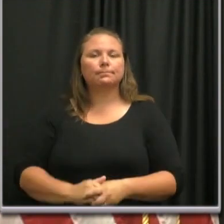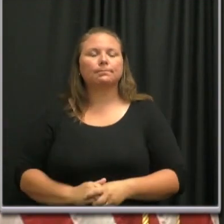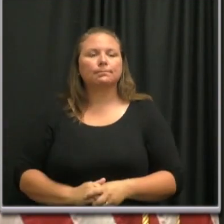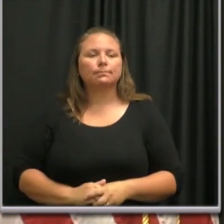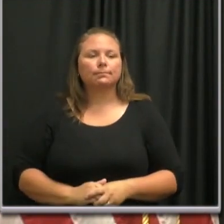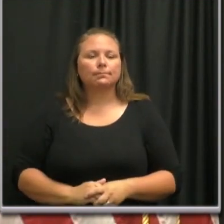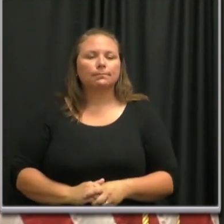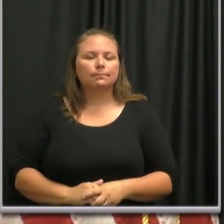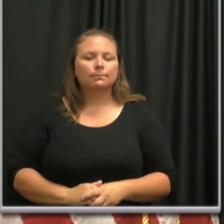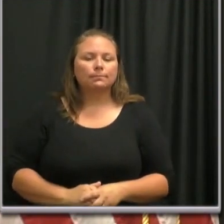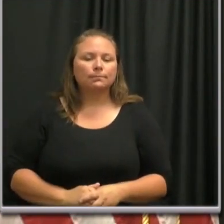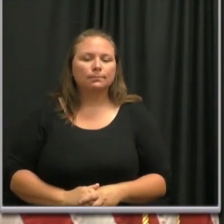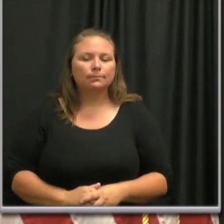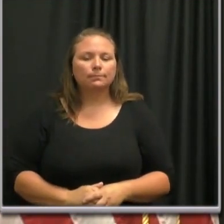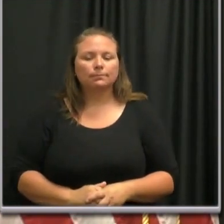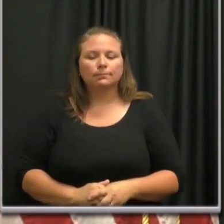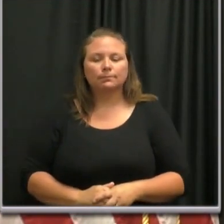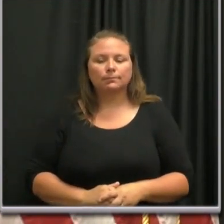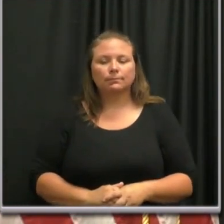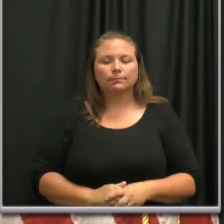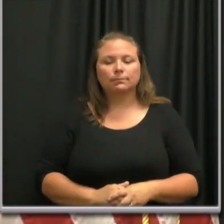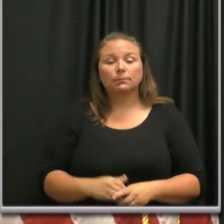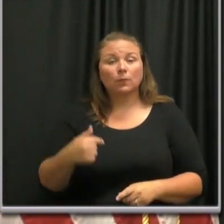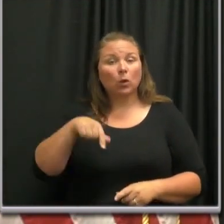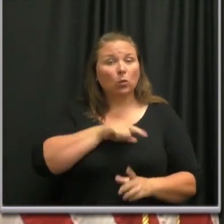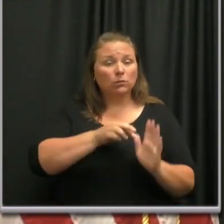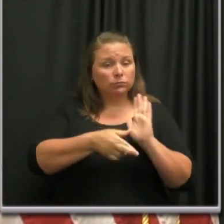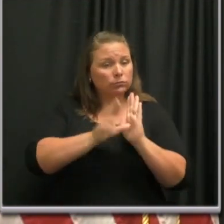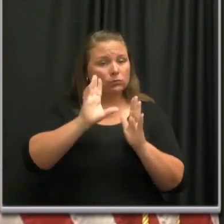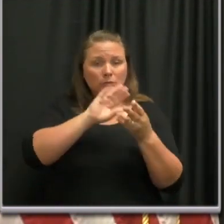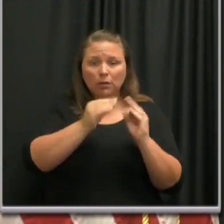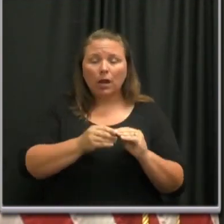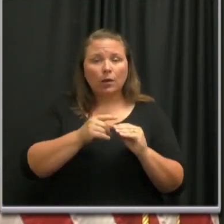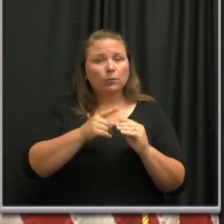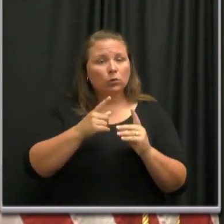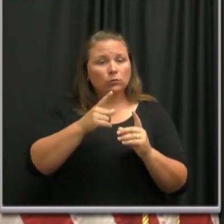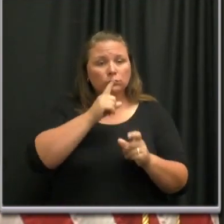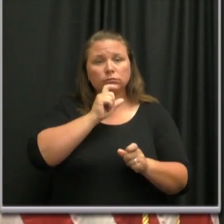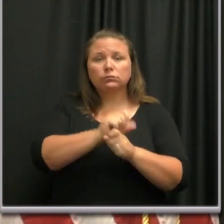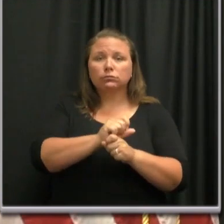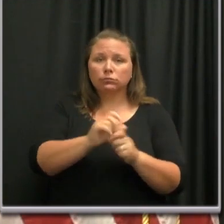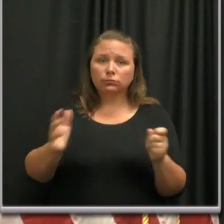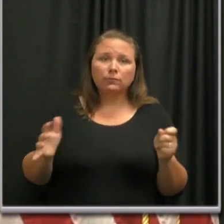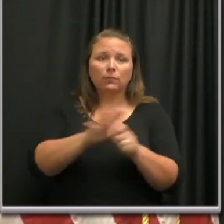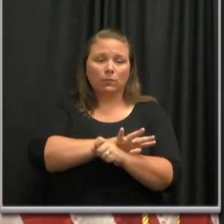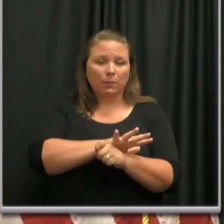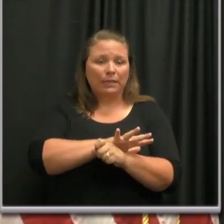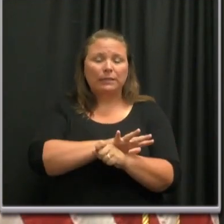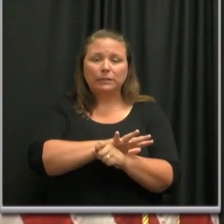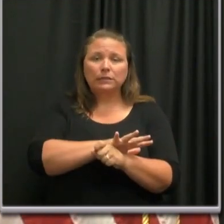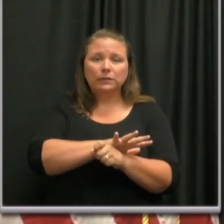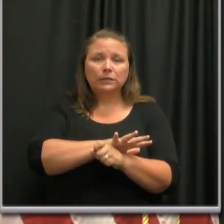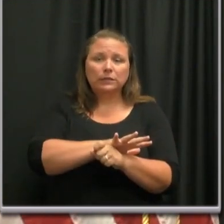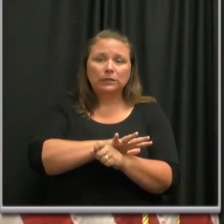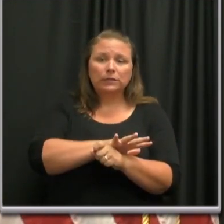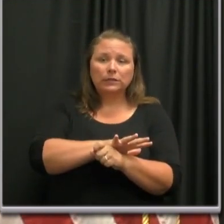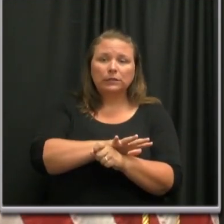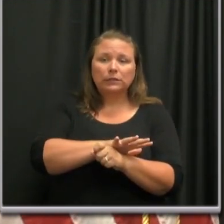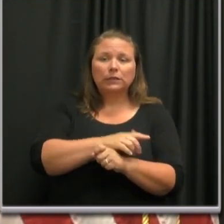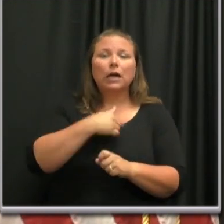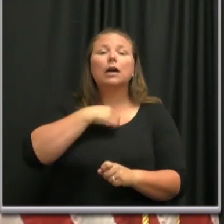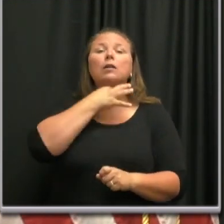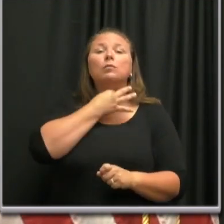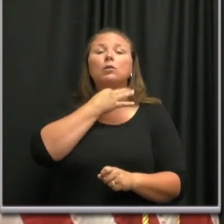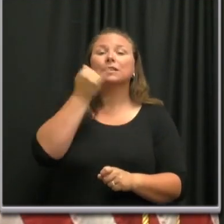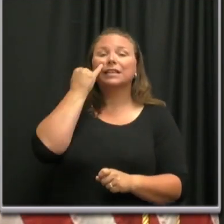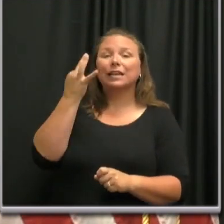We have, we've, we've reviewed our data. It's very complete. We know that are we, I would question whether that's